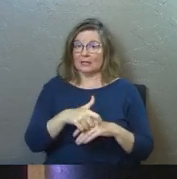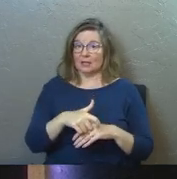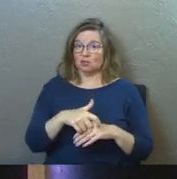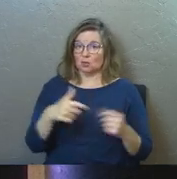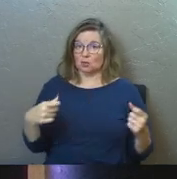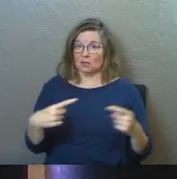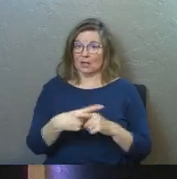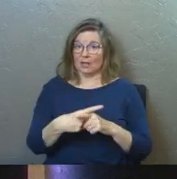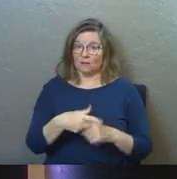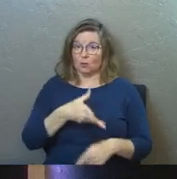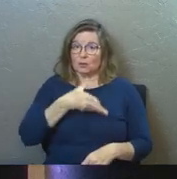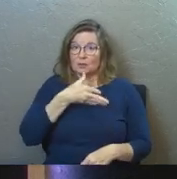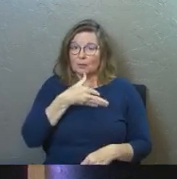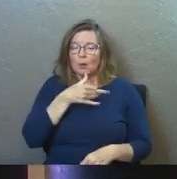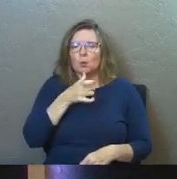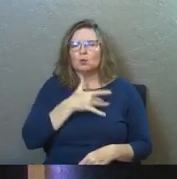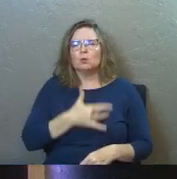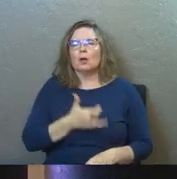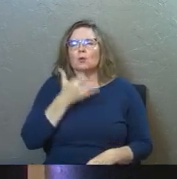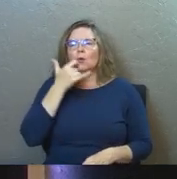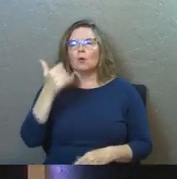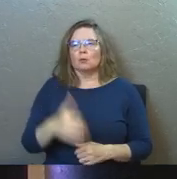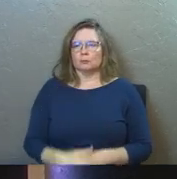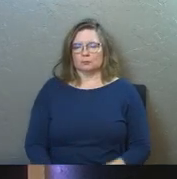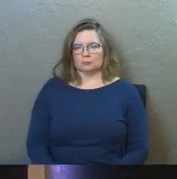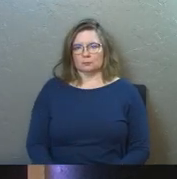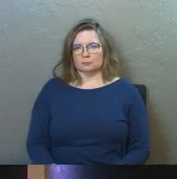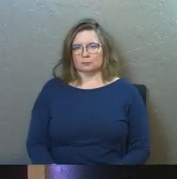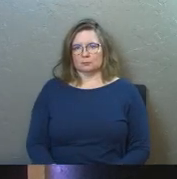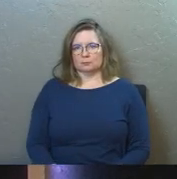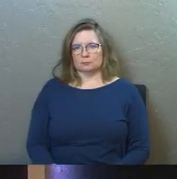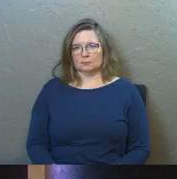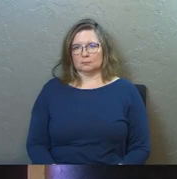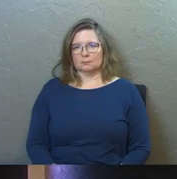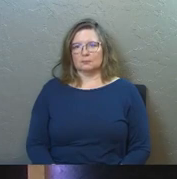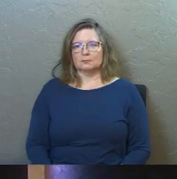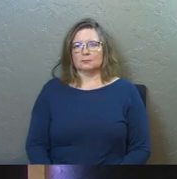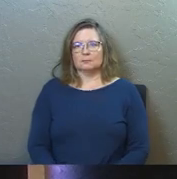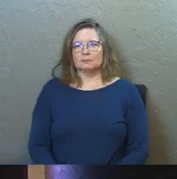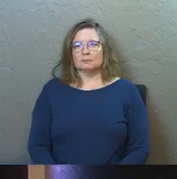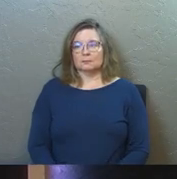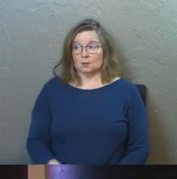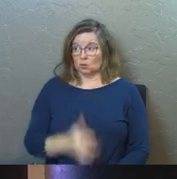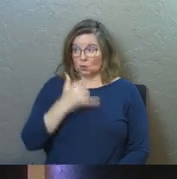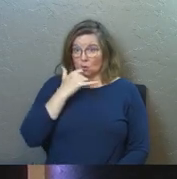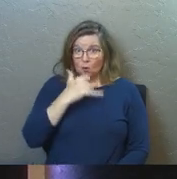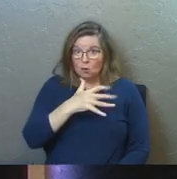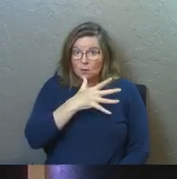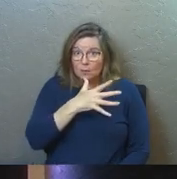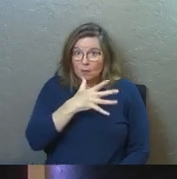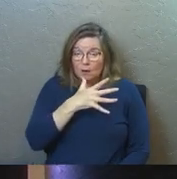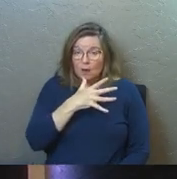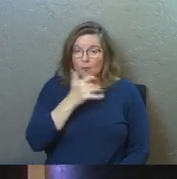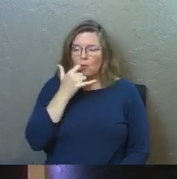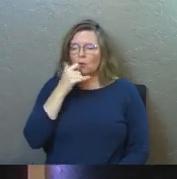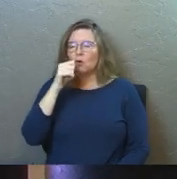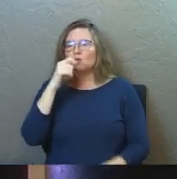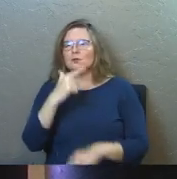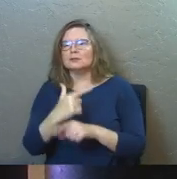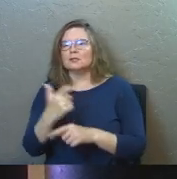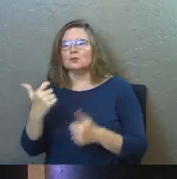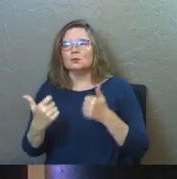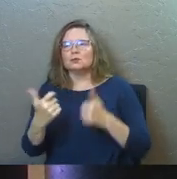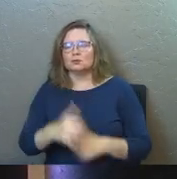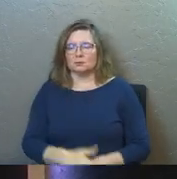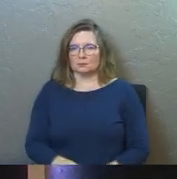you're in conflict with your mom, who do you call, do you call your mom, or do you call your sister,